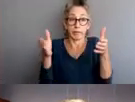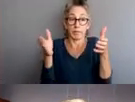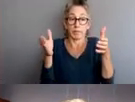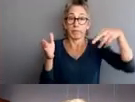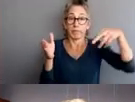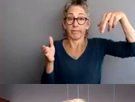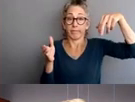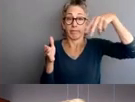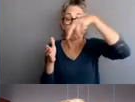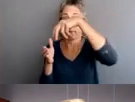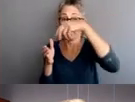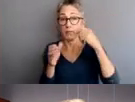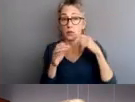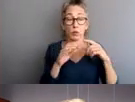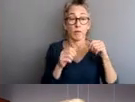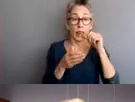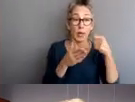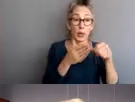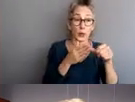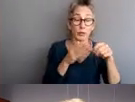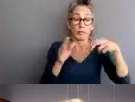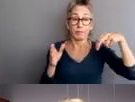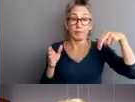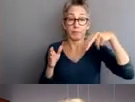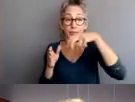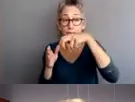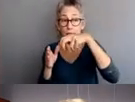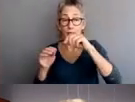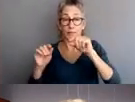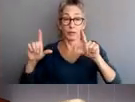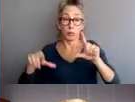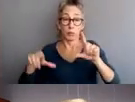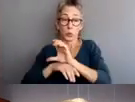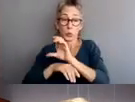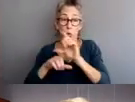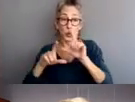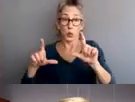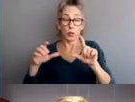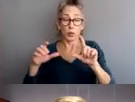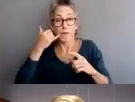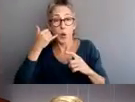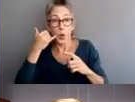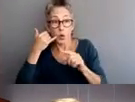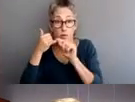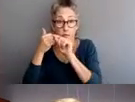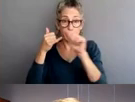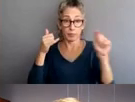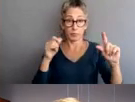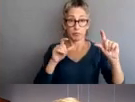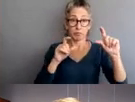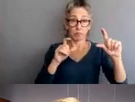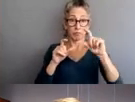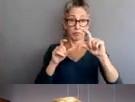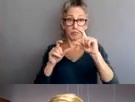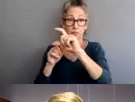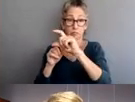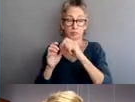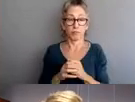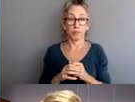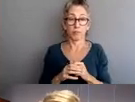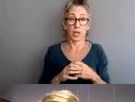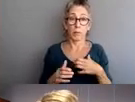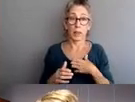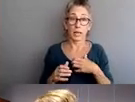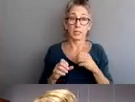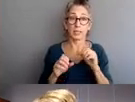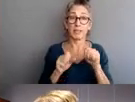where you will see symbols outlined in black ink. Please note that misconduct complaints are accepted by mail,